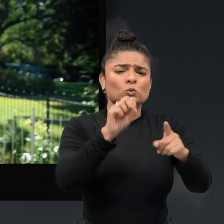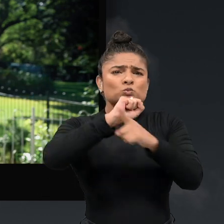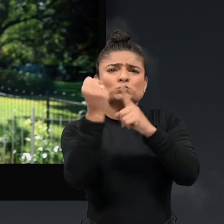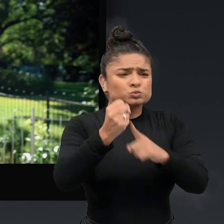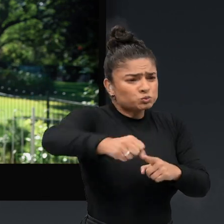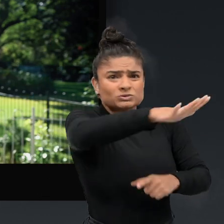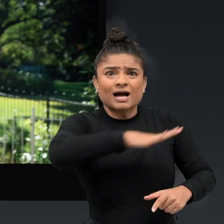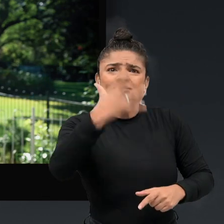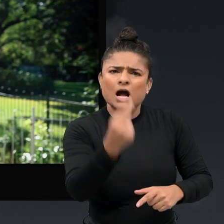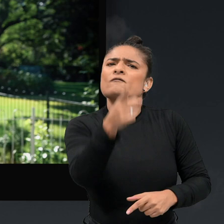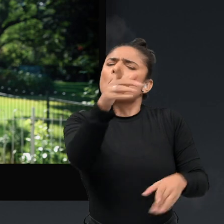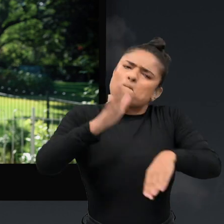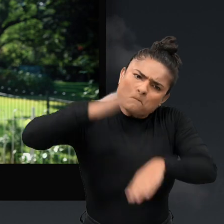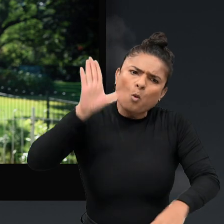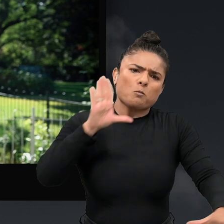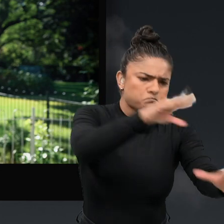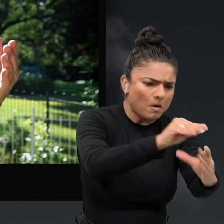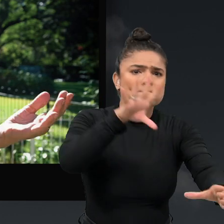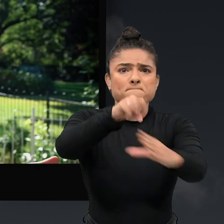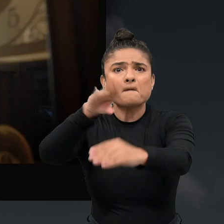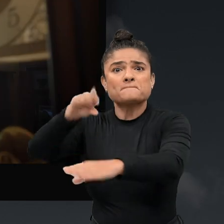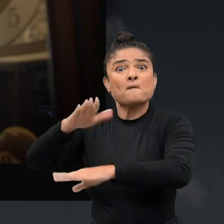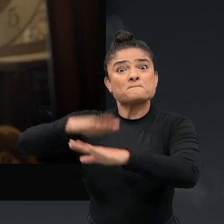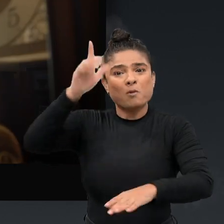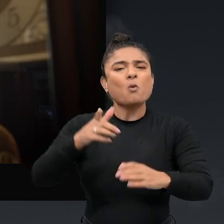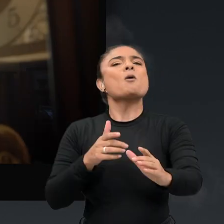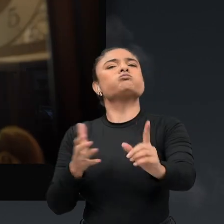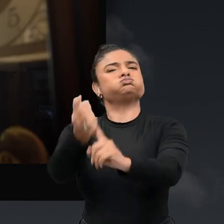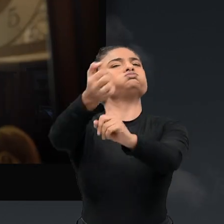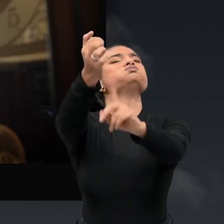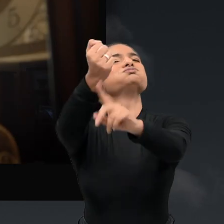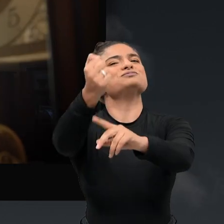the more we are involved in society the more society accepts us.